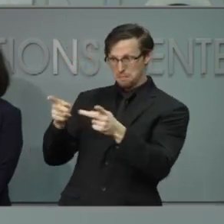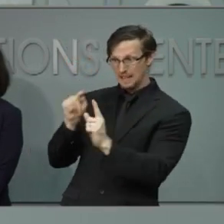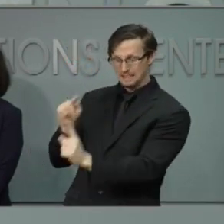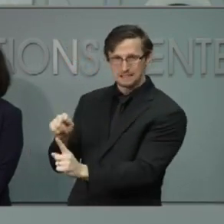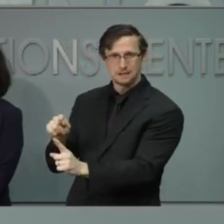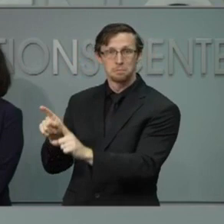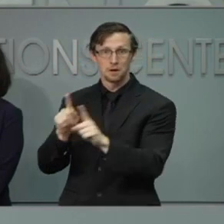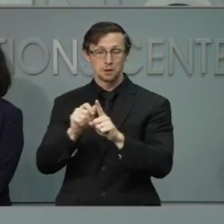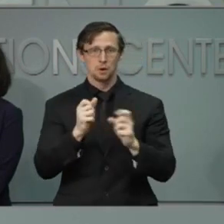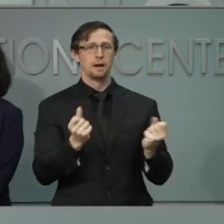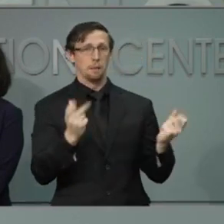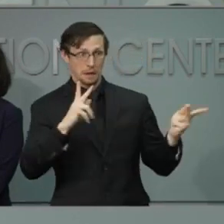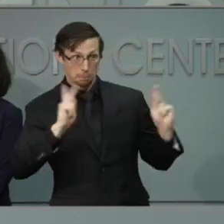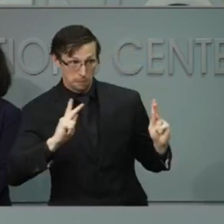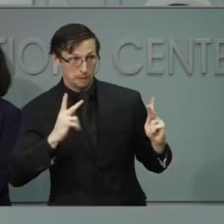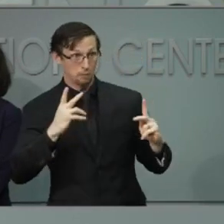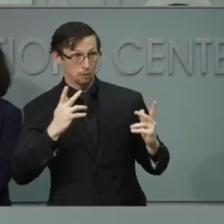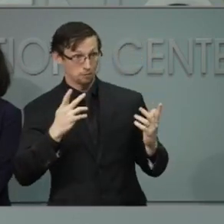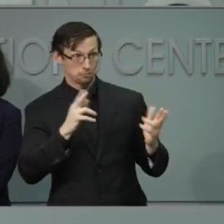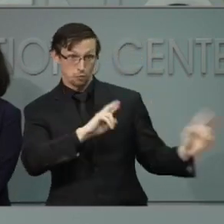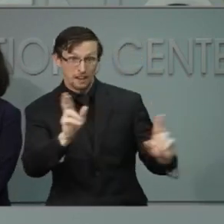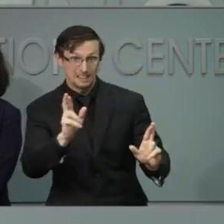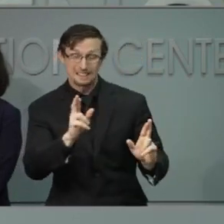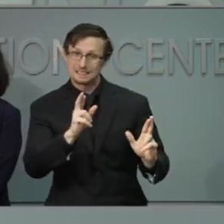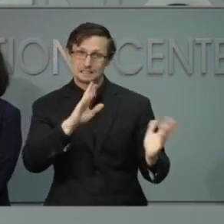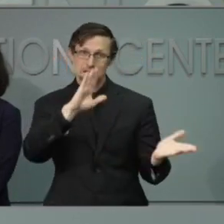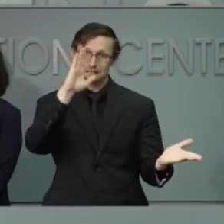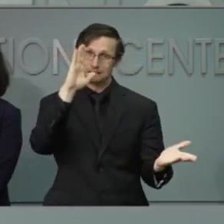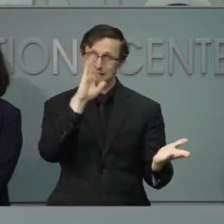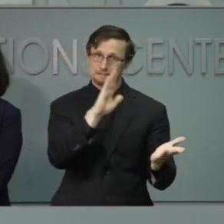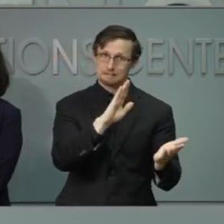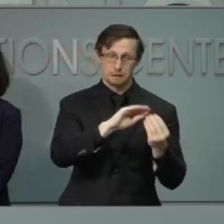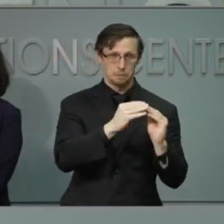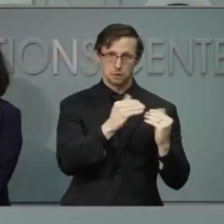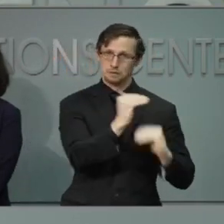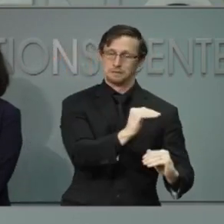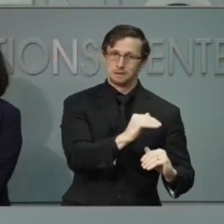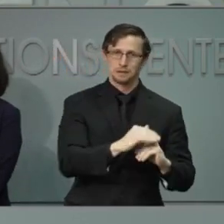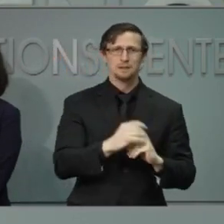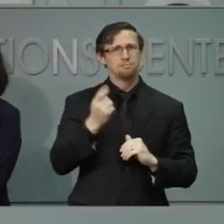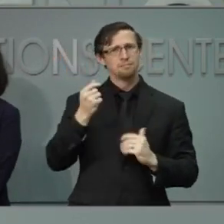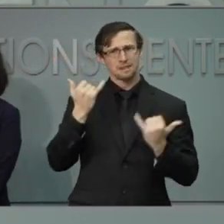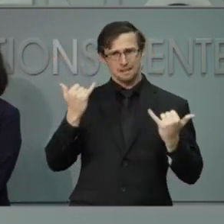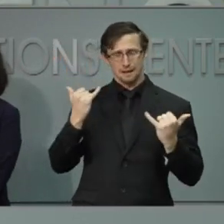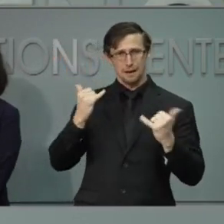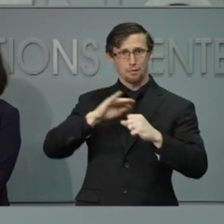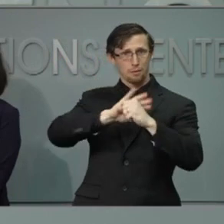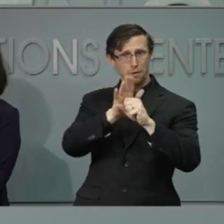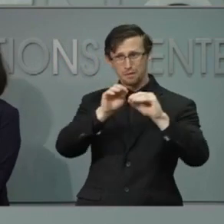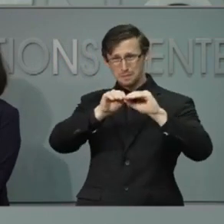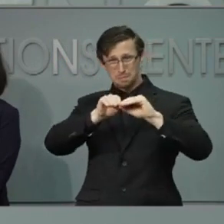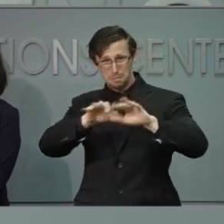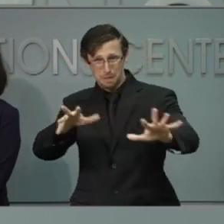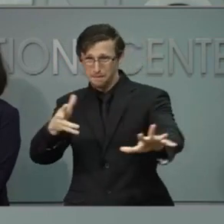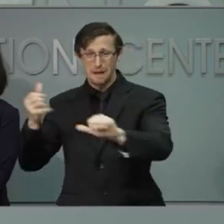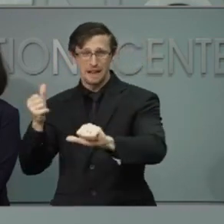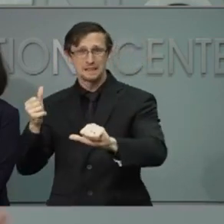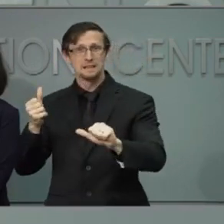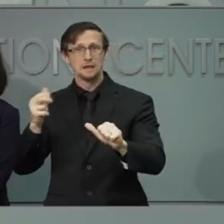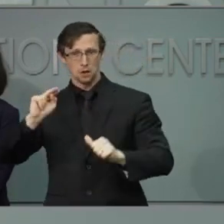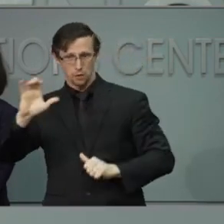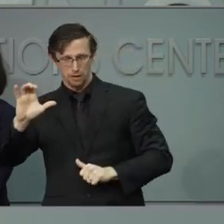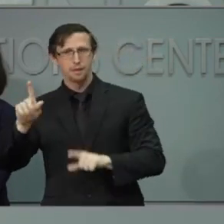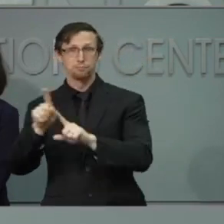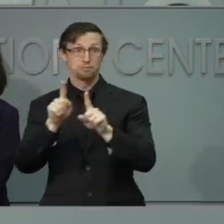paying a lot of attention to. And the reality is that with a pandemic spreading as fast as it is, not just here in North Carolina, but